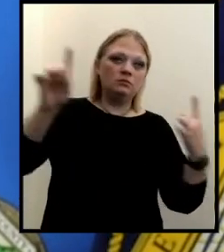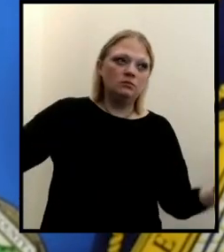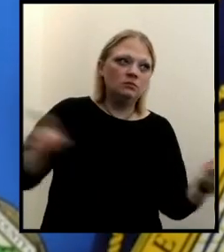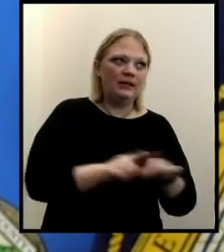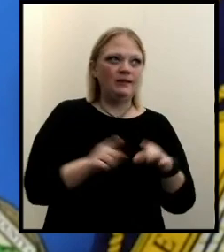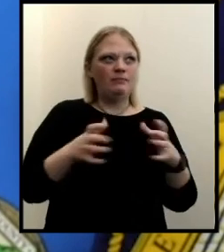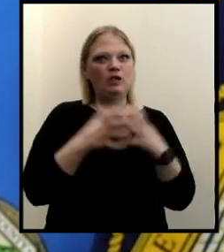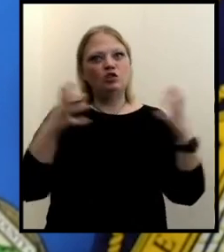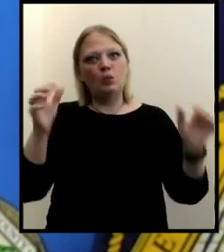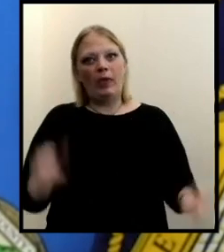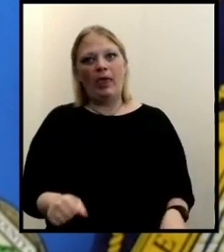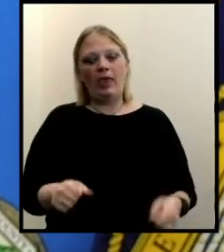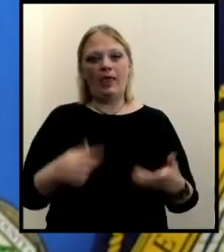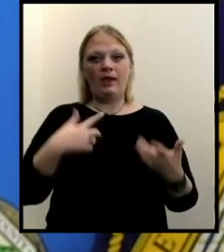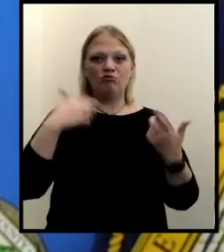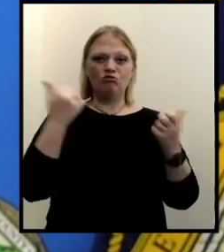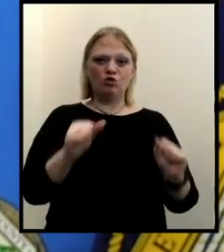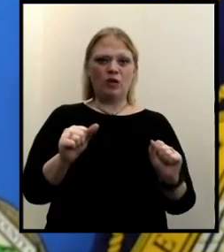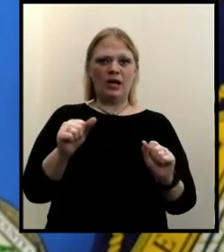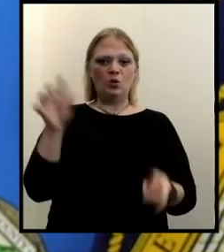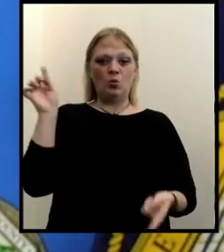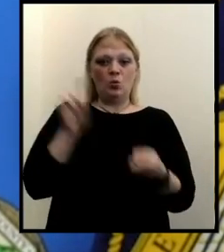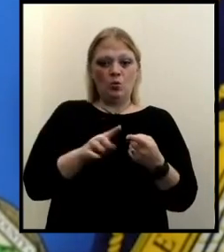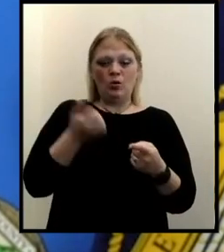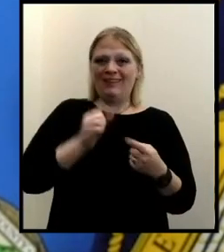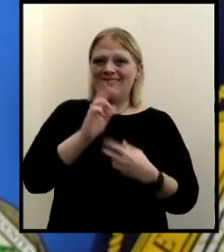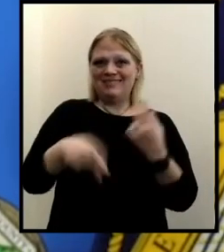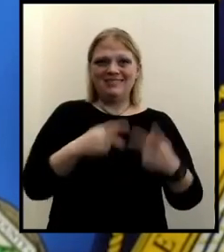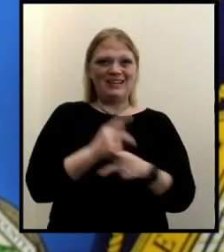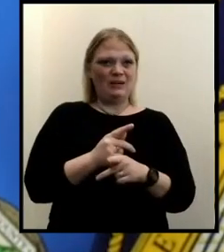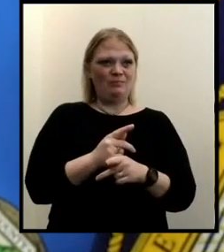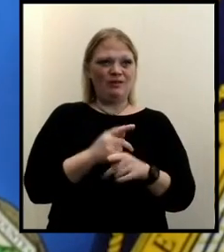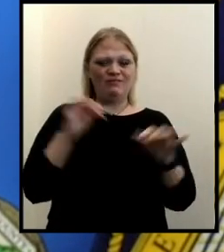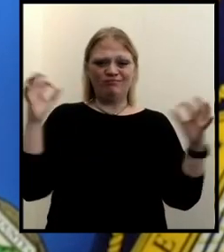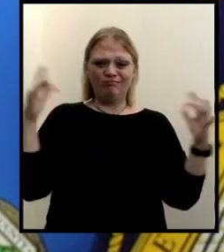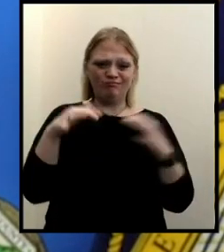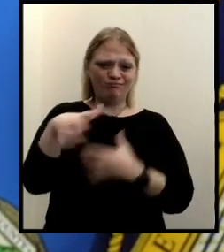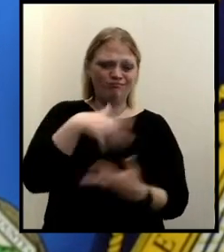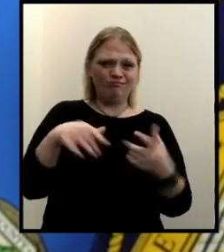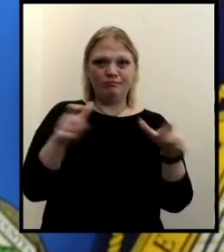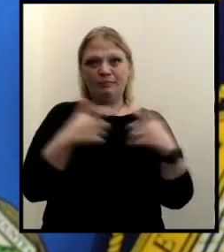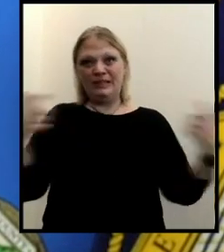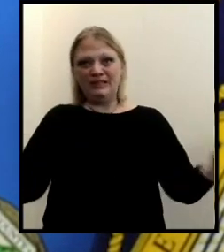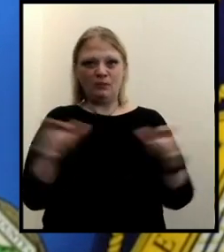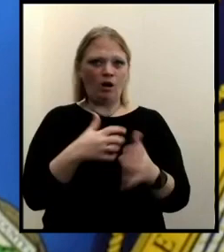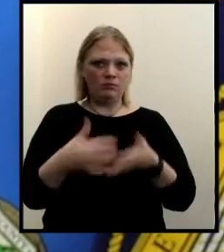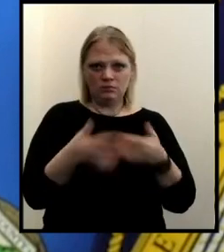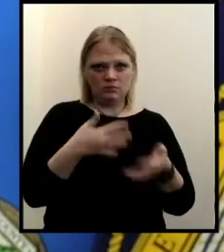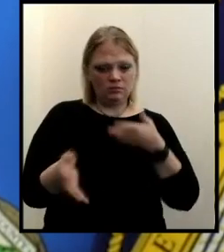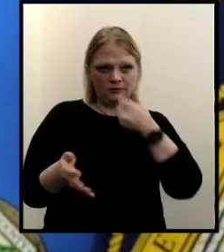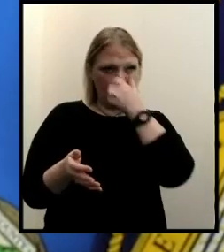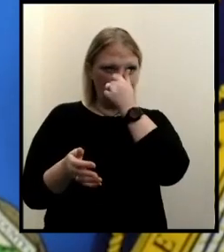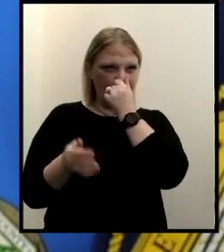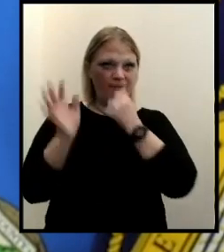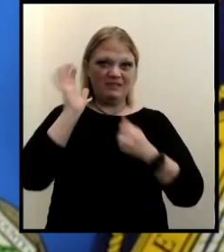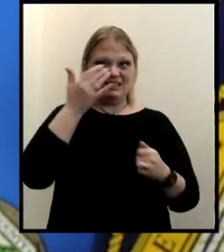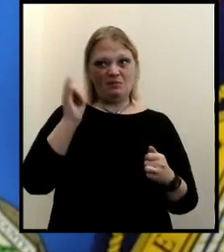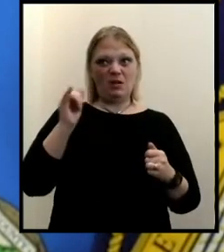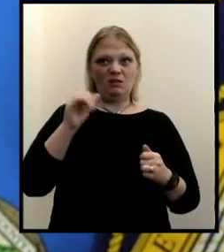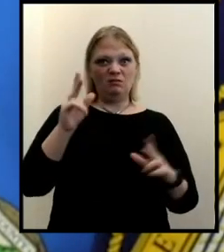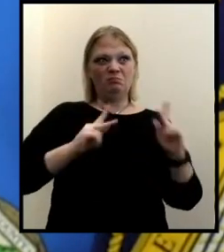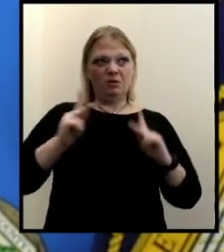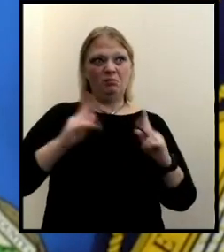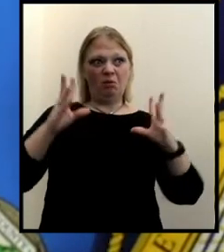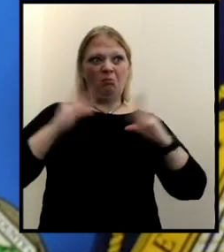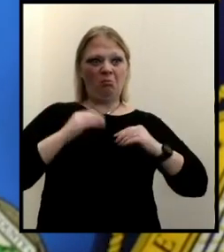social distance as much as you can try to minimize any type of gathering large or small and and